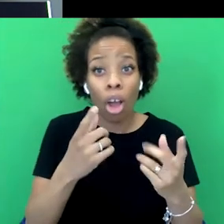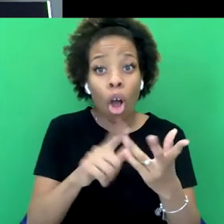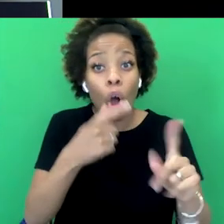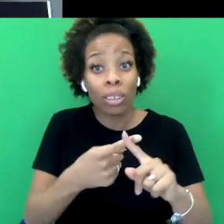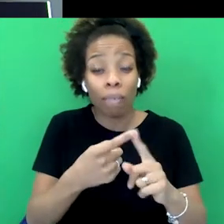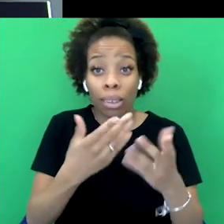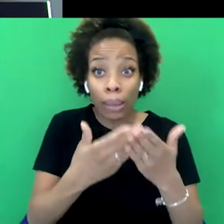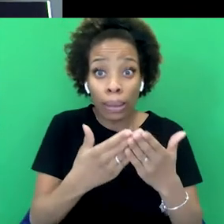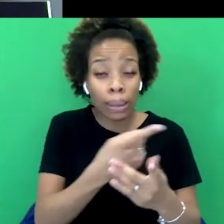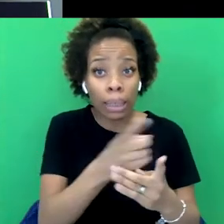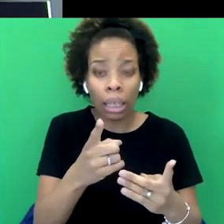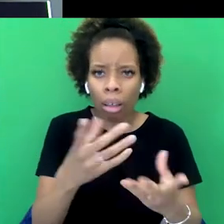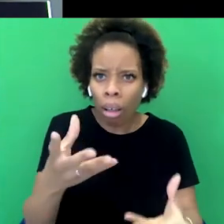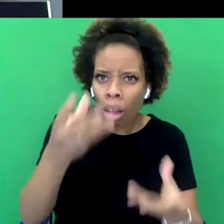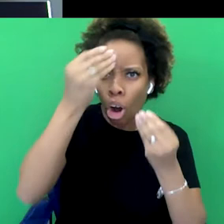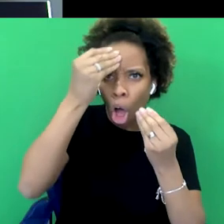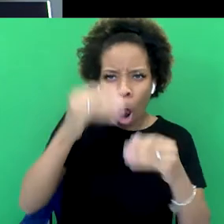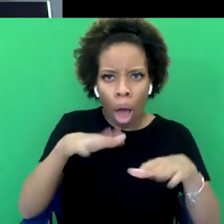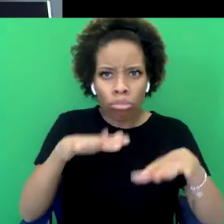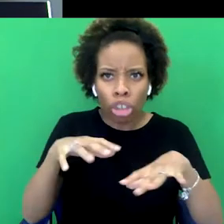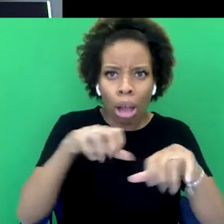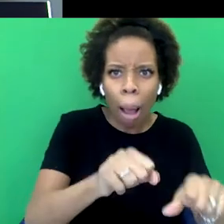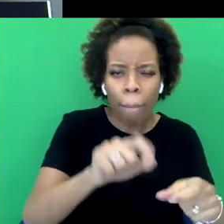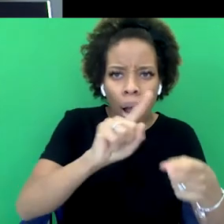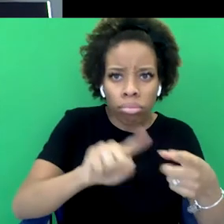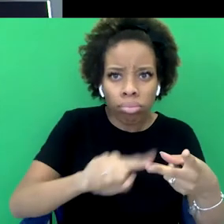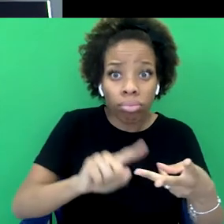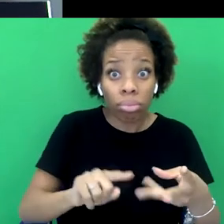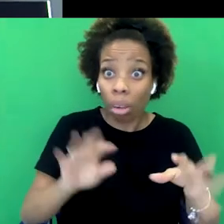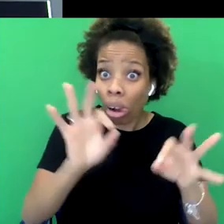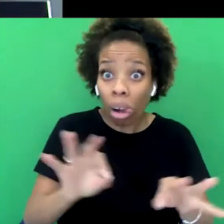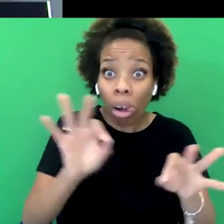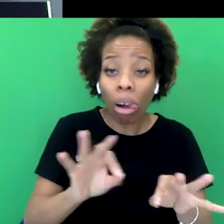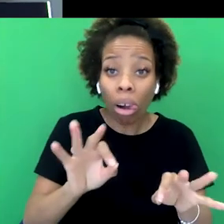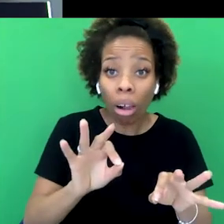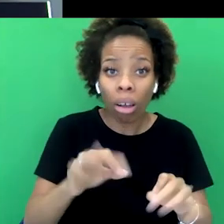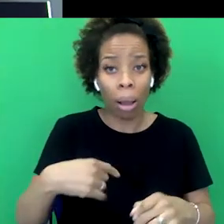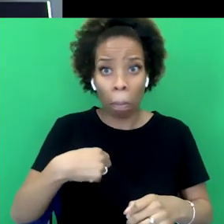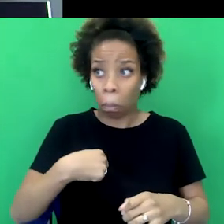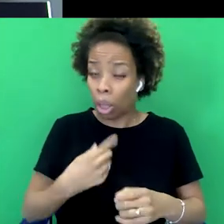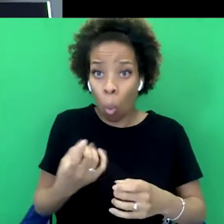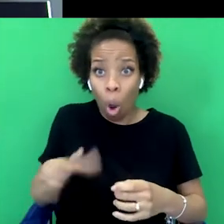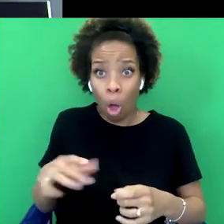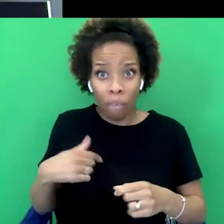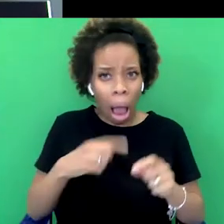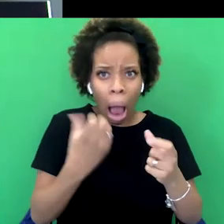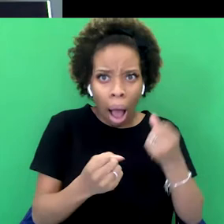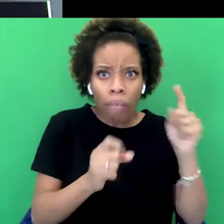think I realized quite early on that I was not untypical and that it was quite useful to be that person. You could take